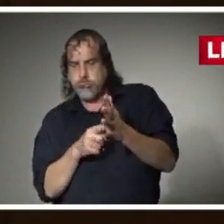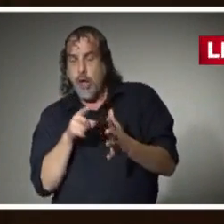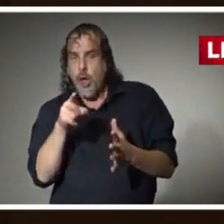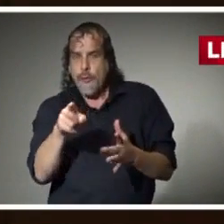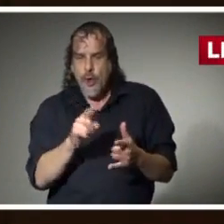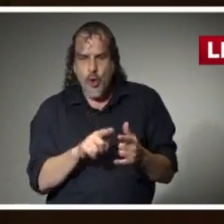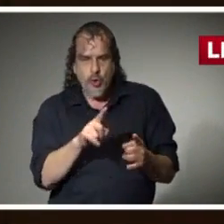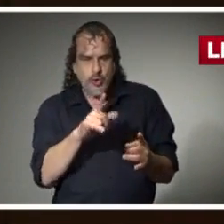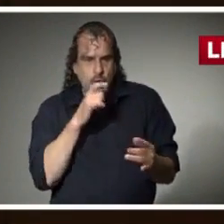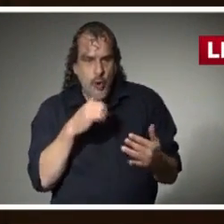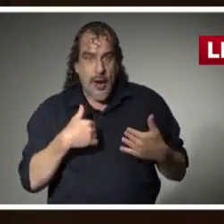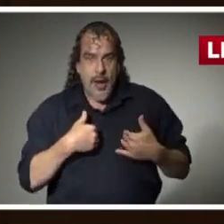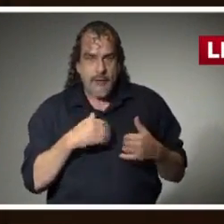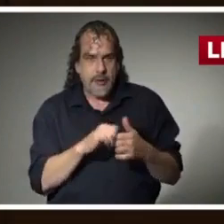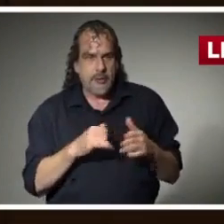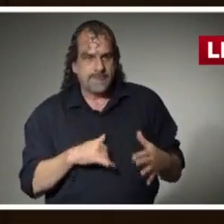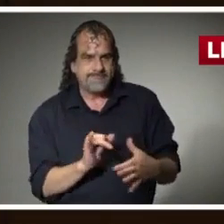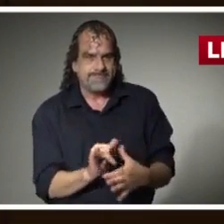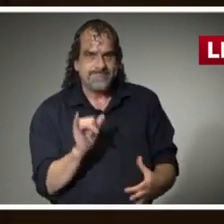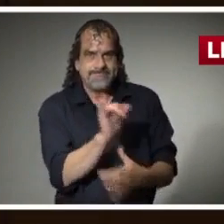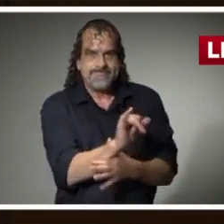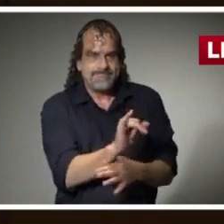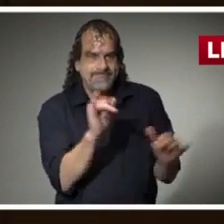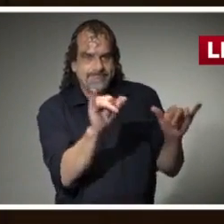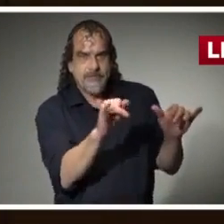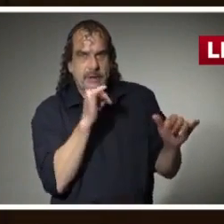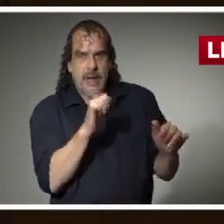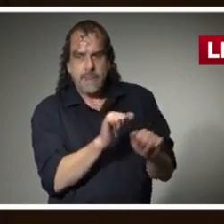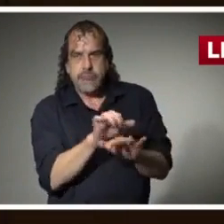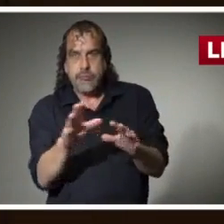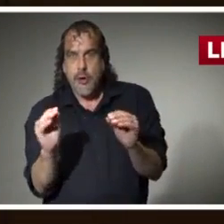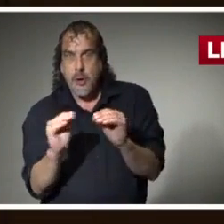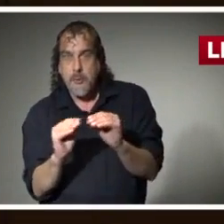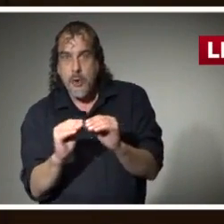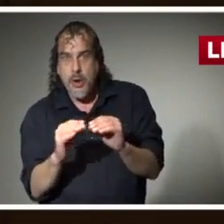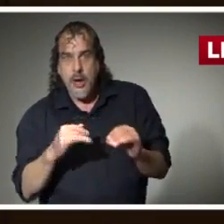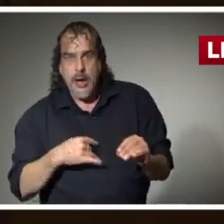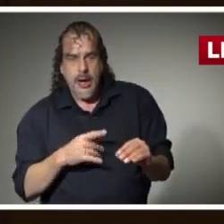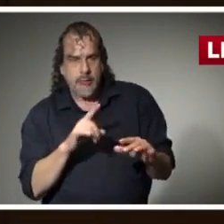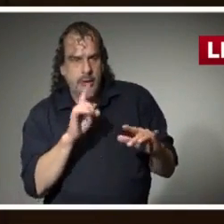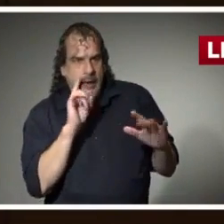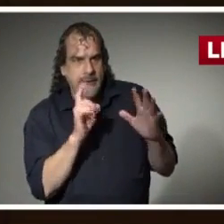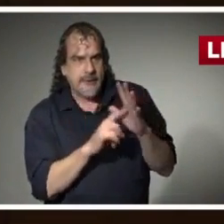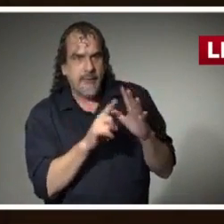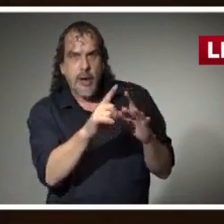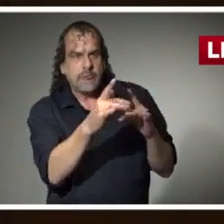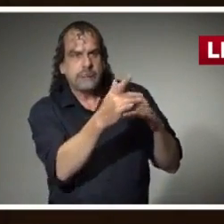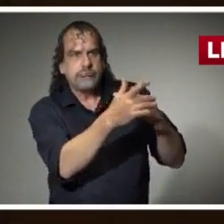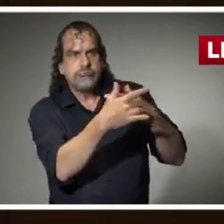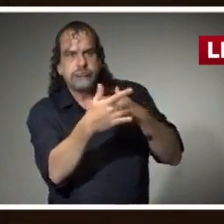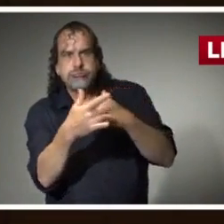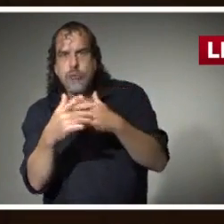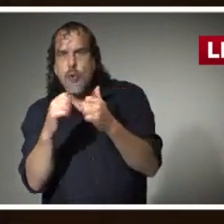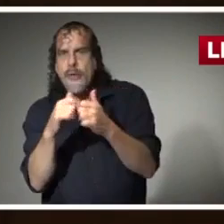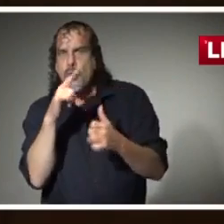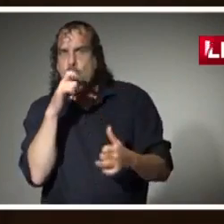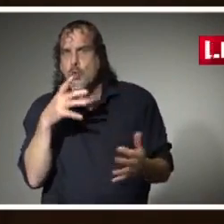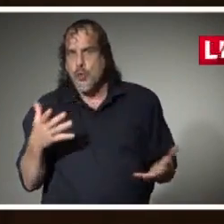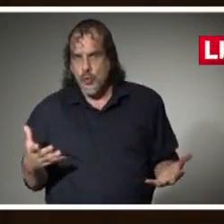they're isolated appropriately to prevent transmission, and make sure that we identify those contacts